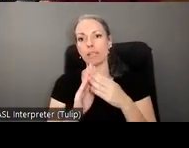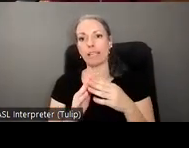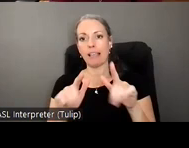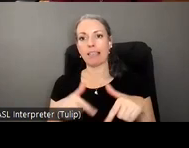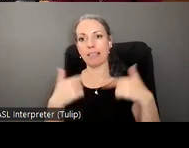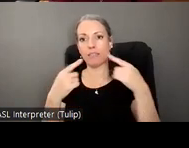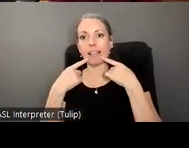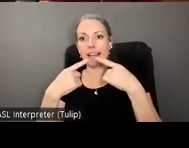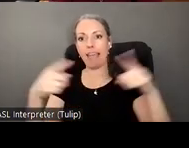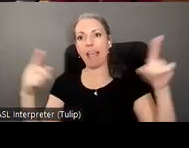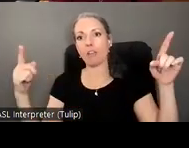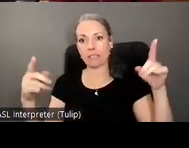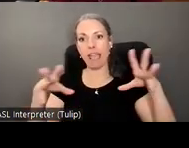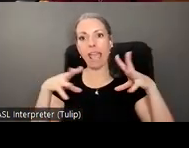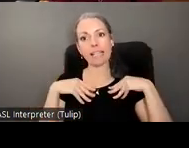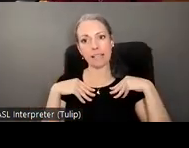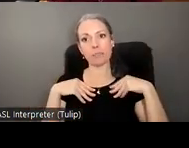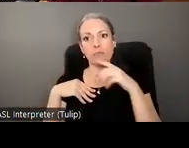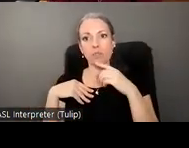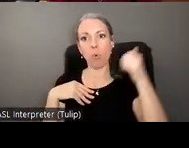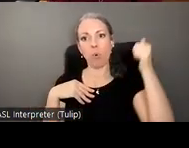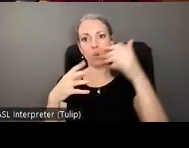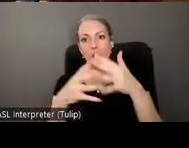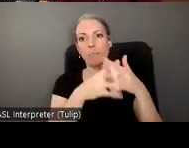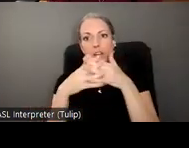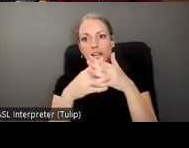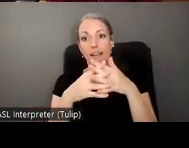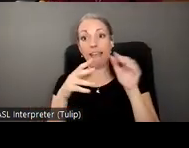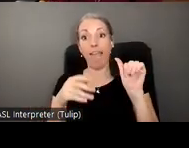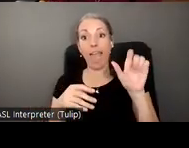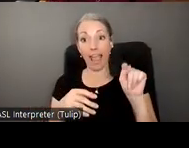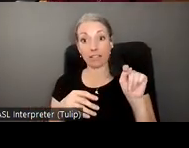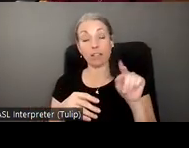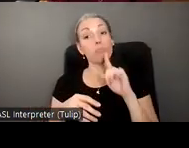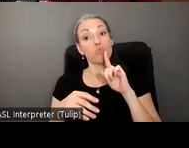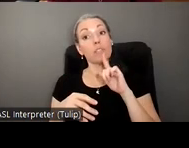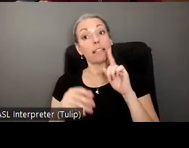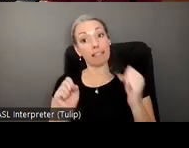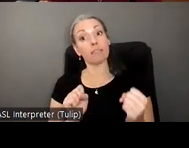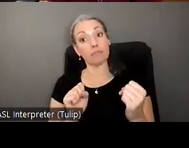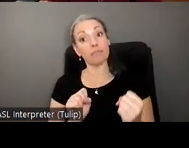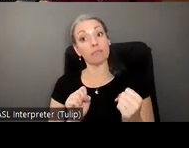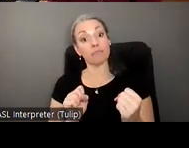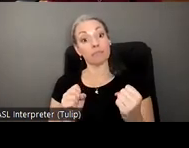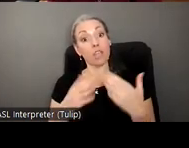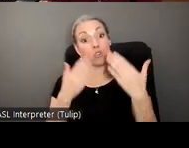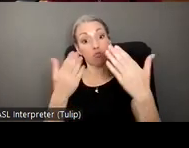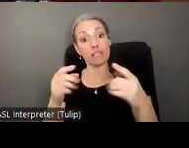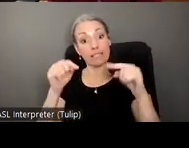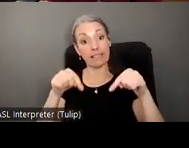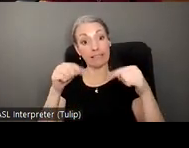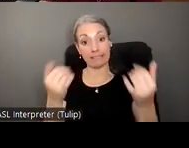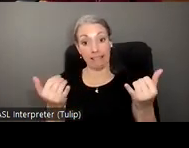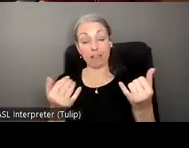accepting input into the older americans act which could potentially address some of the issues that we've talked about in these meetings like the